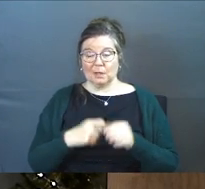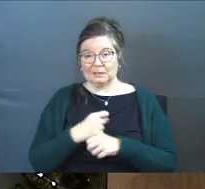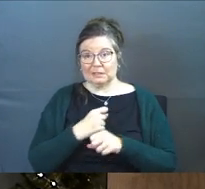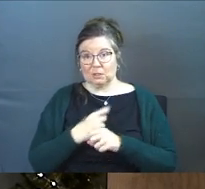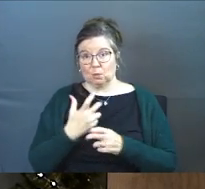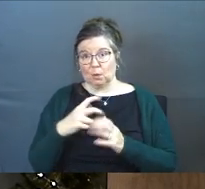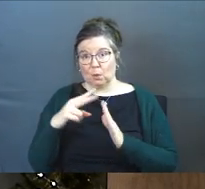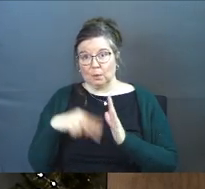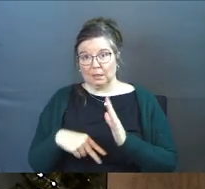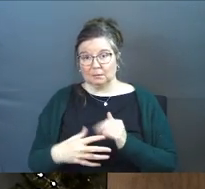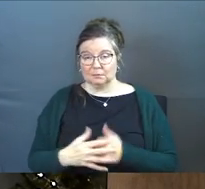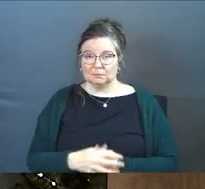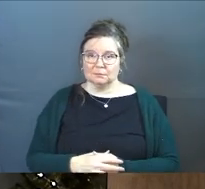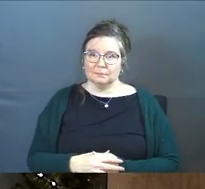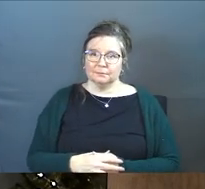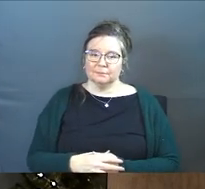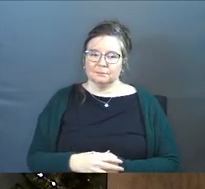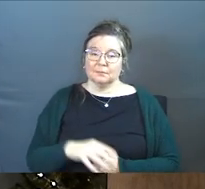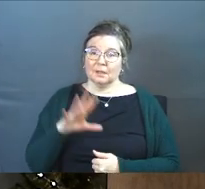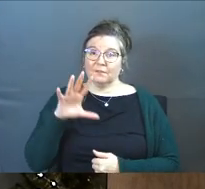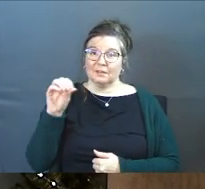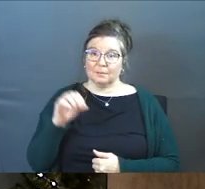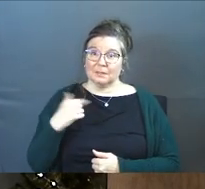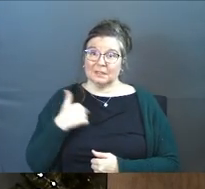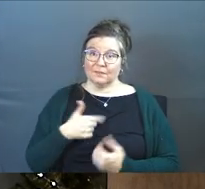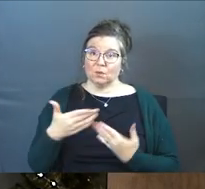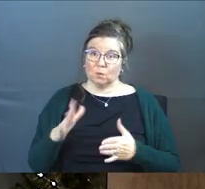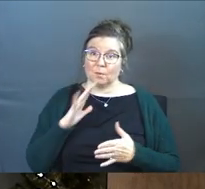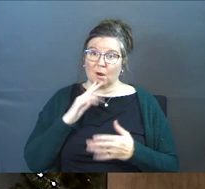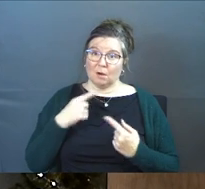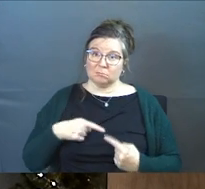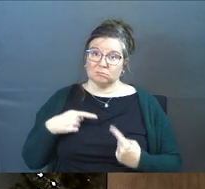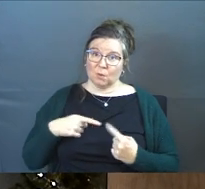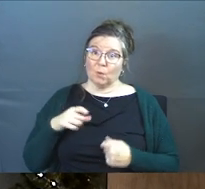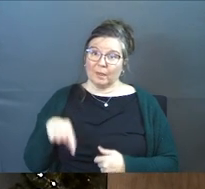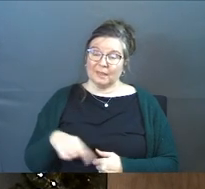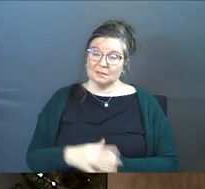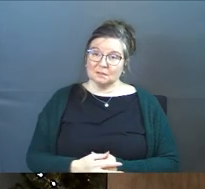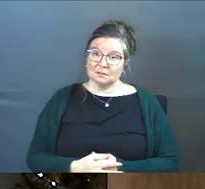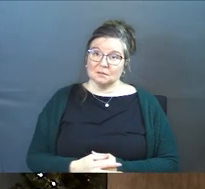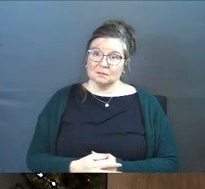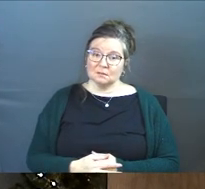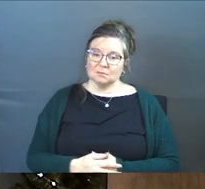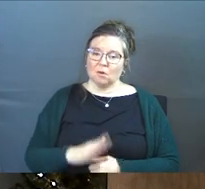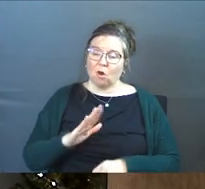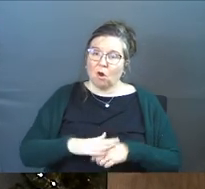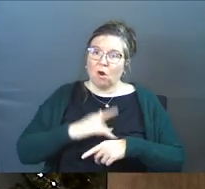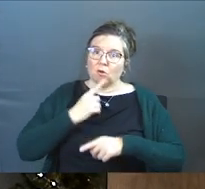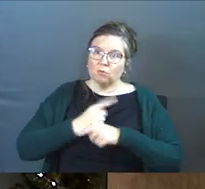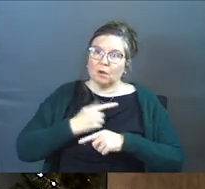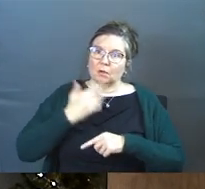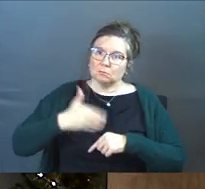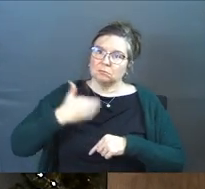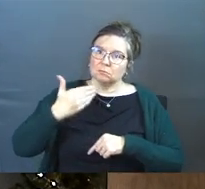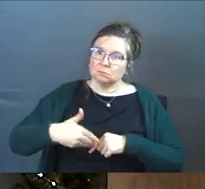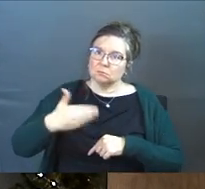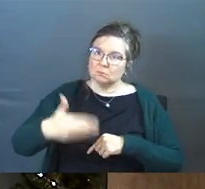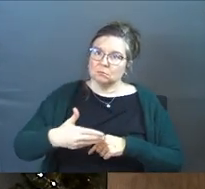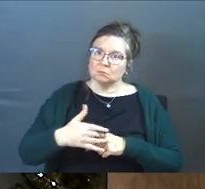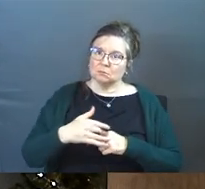statistics you want to read 50% of us in this room are wrestling with this on a regular basis